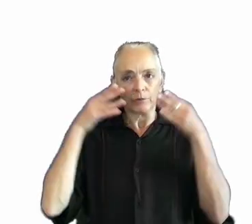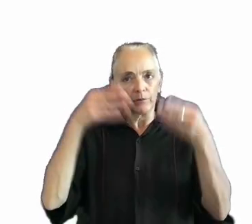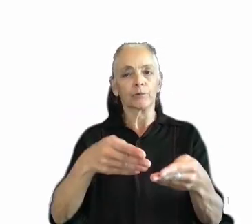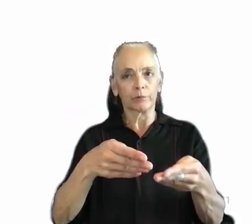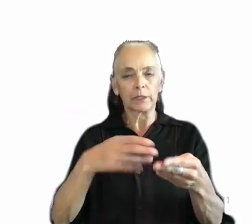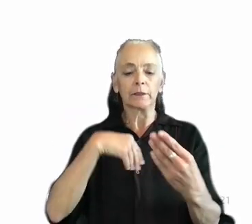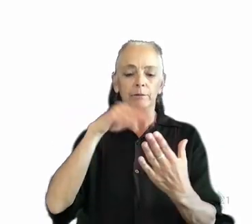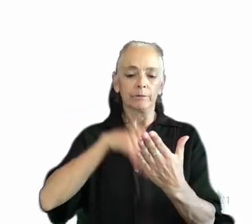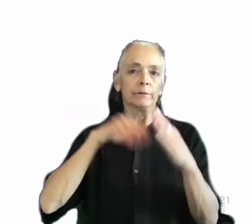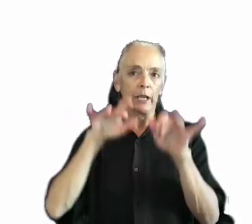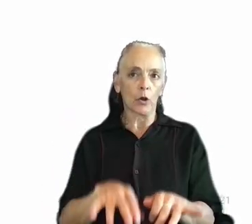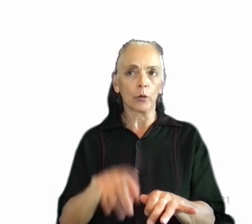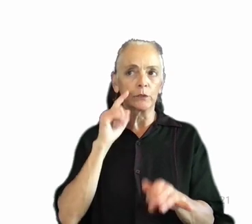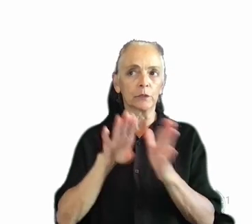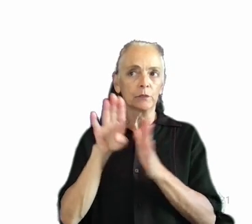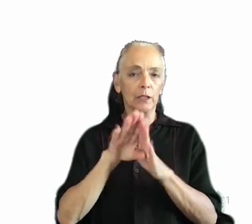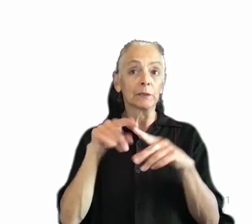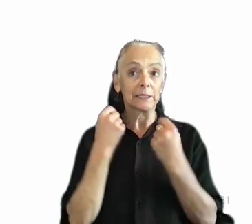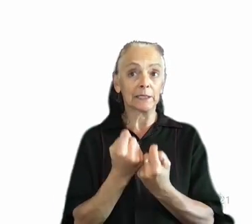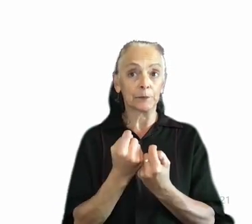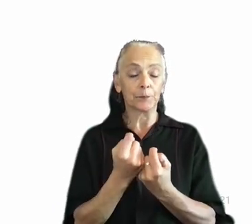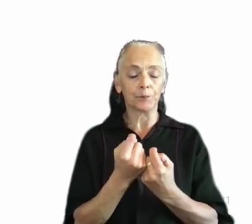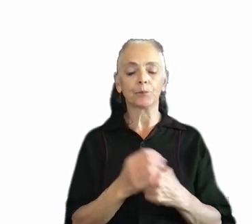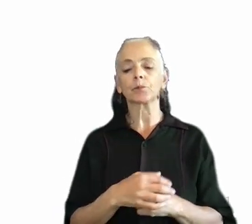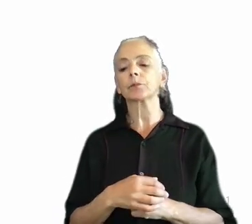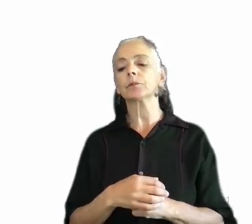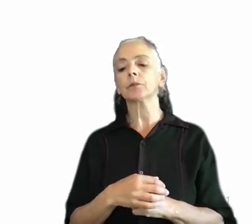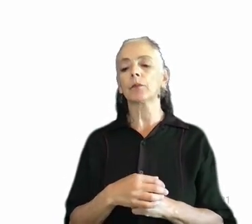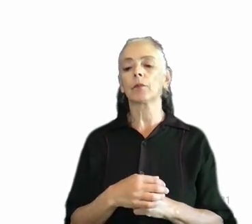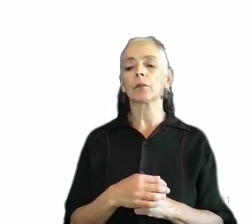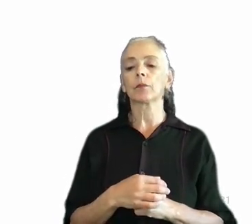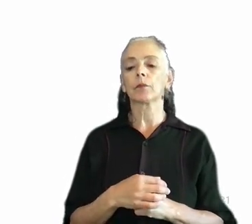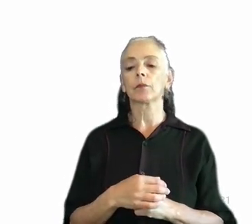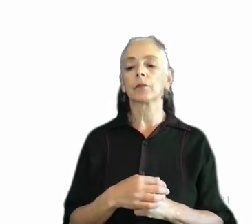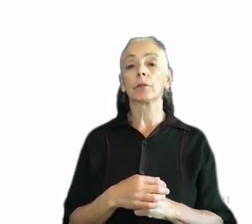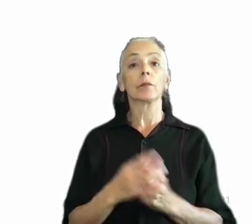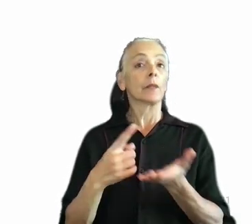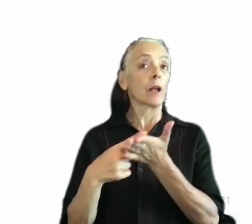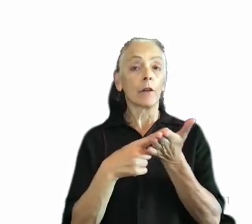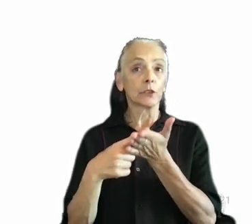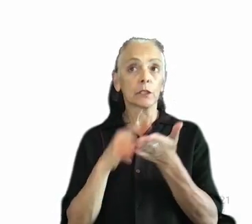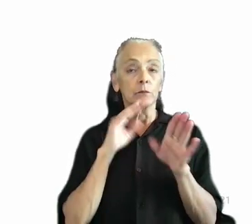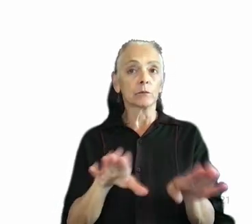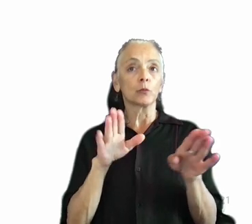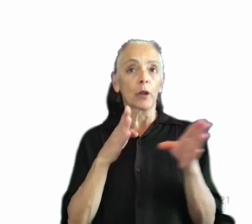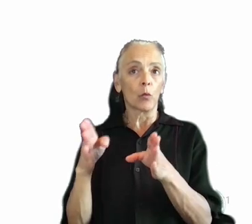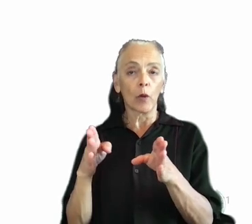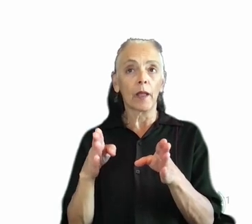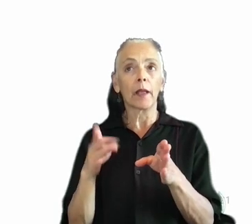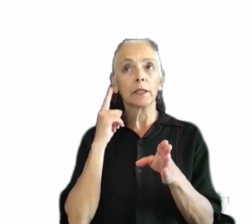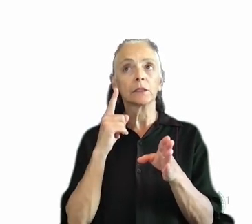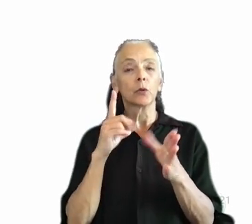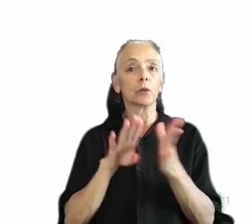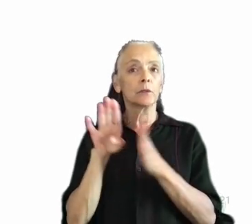the development team so that they can refer to them afterwards. These conversations are great ways for development teams to